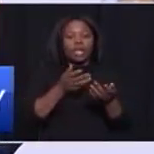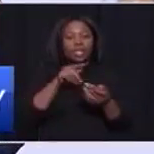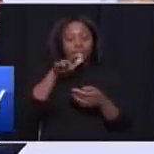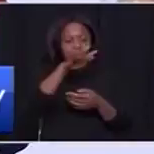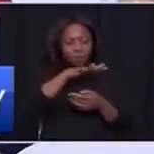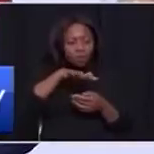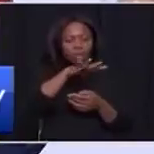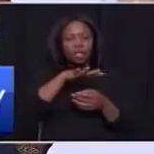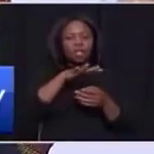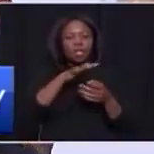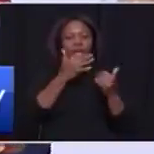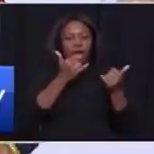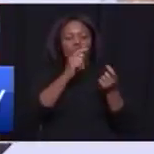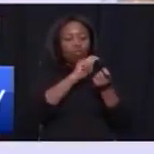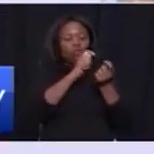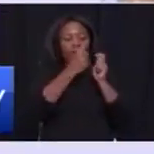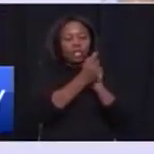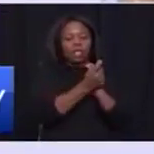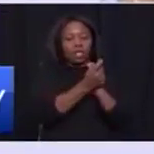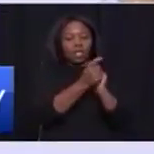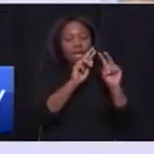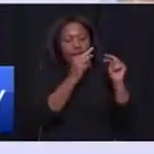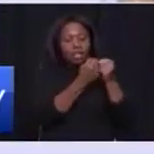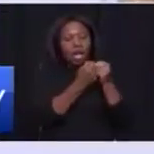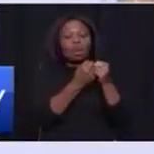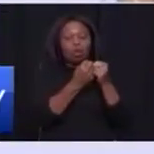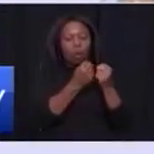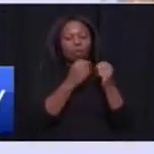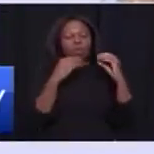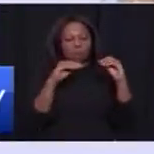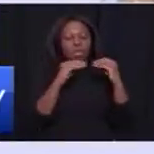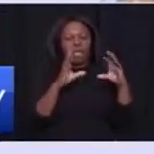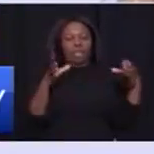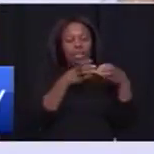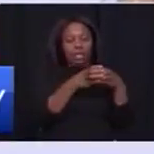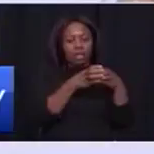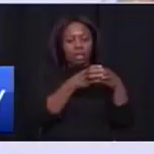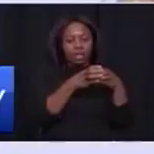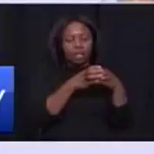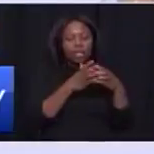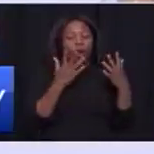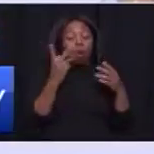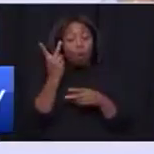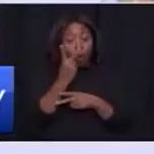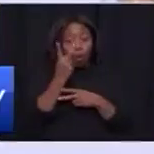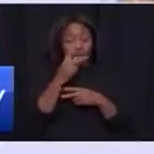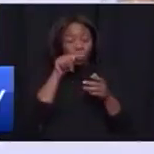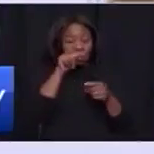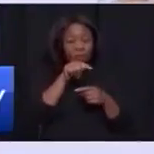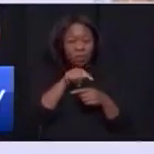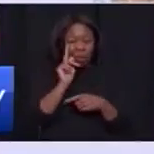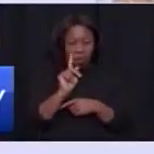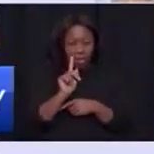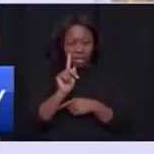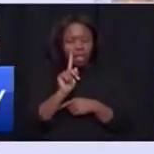value chains of transnational corporations. And in this particular case, original